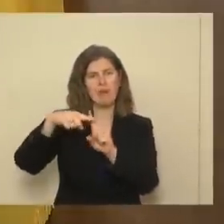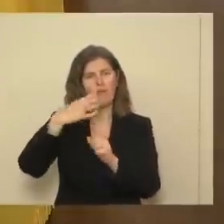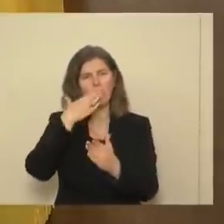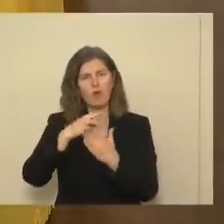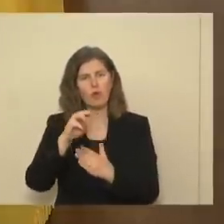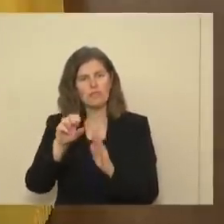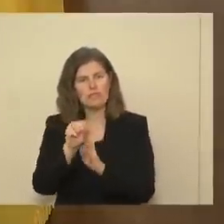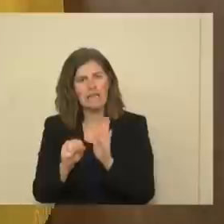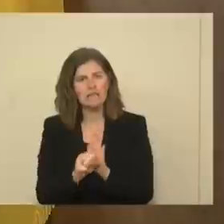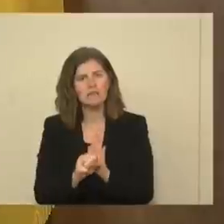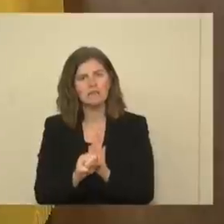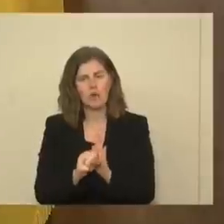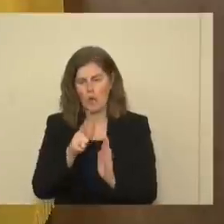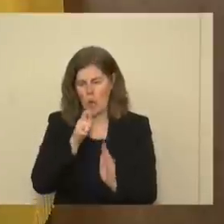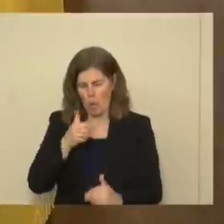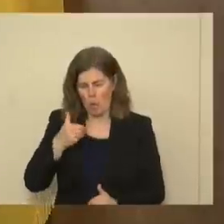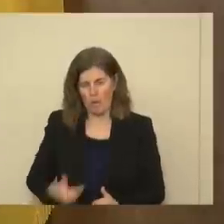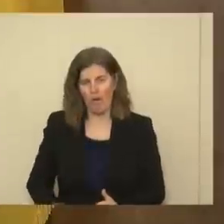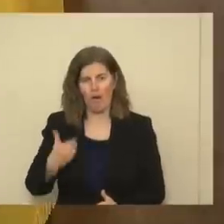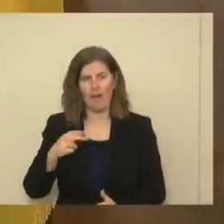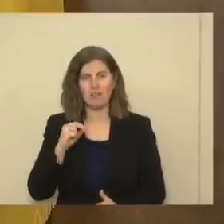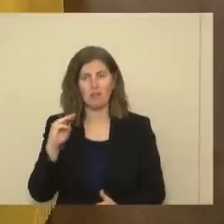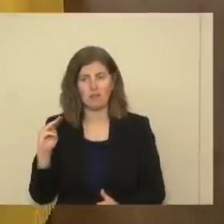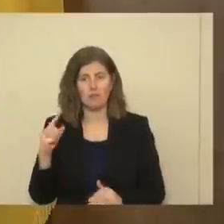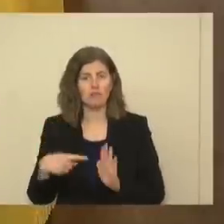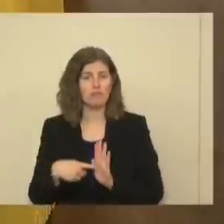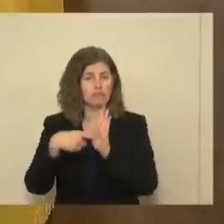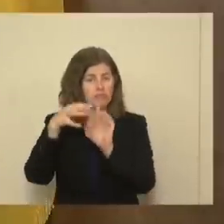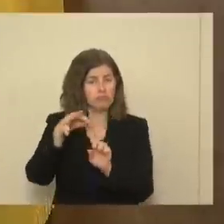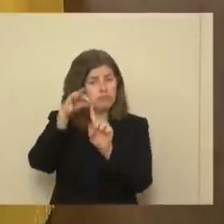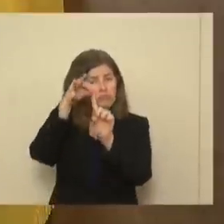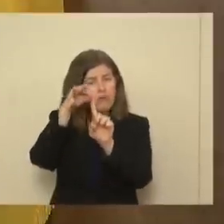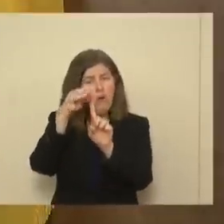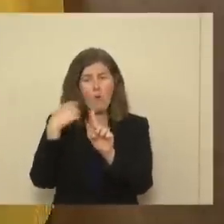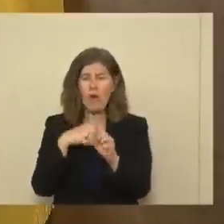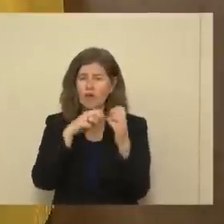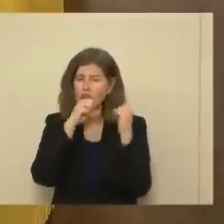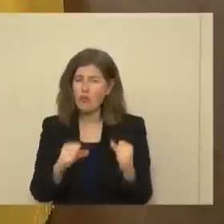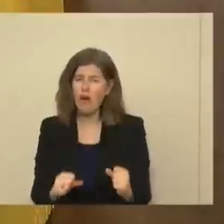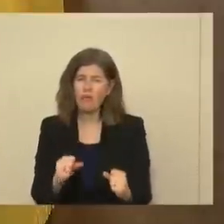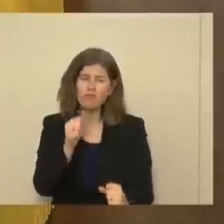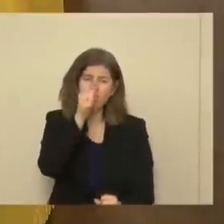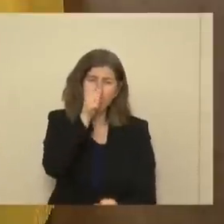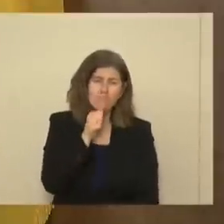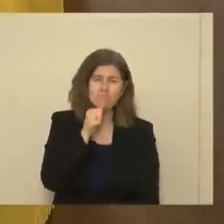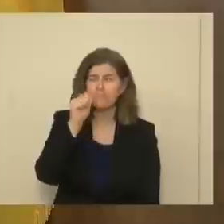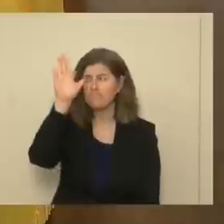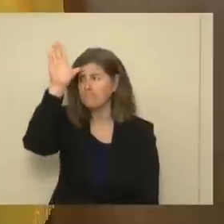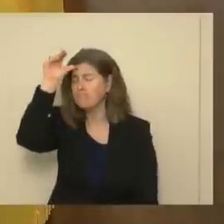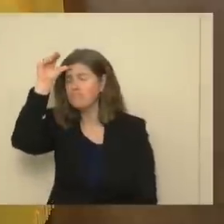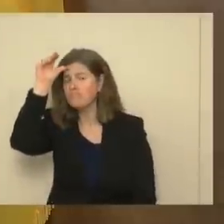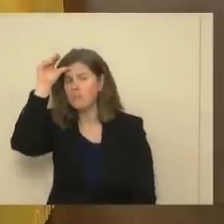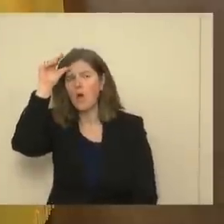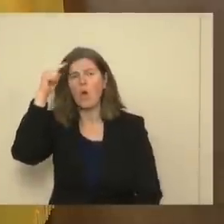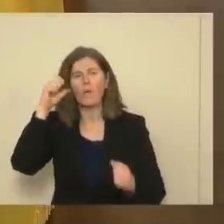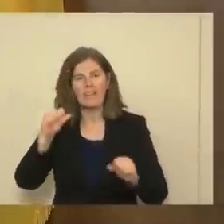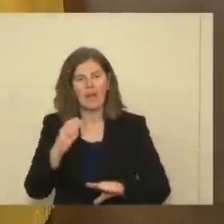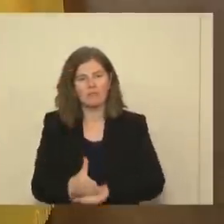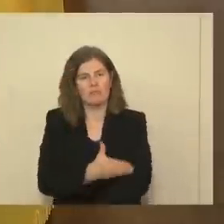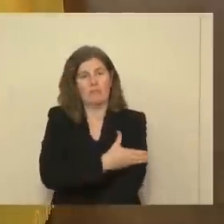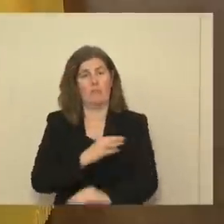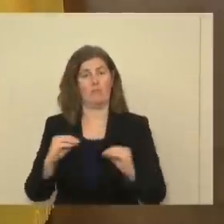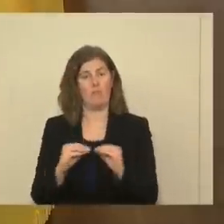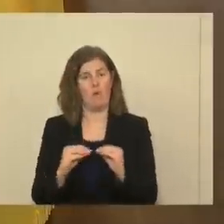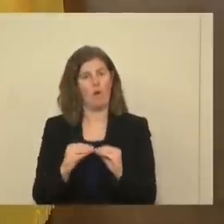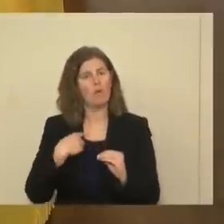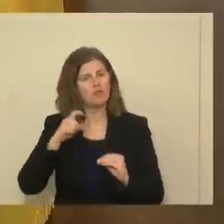It says a lot about who we are. We are strong. We are resilient. We can do more. We should